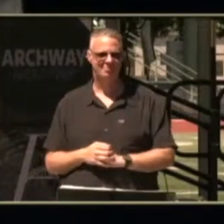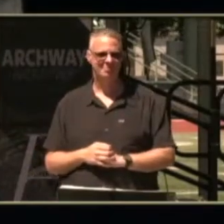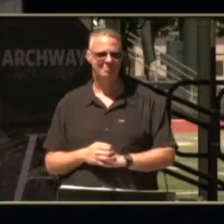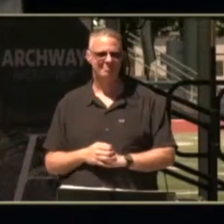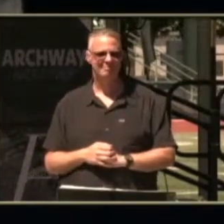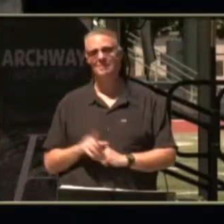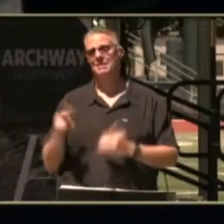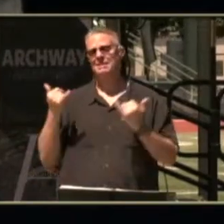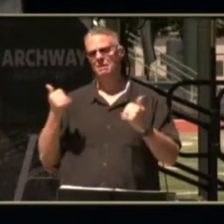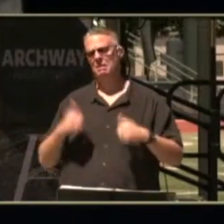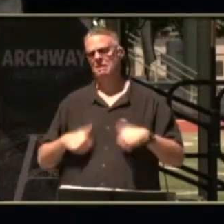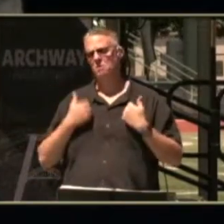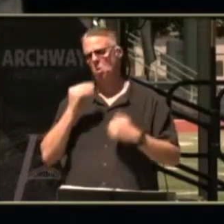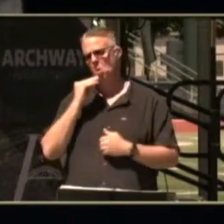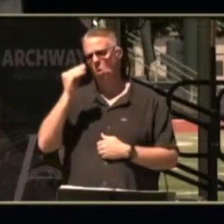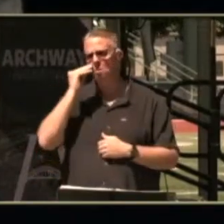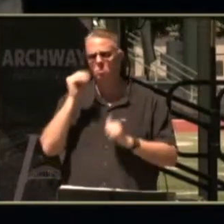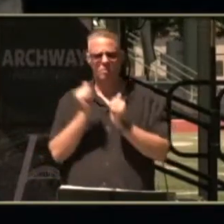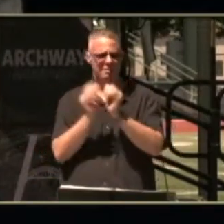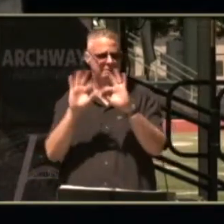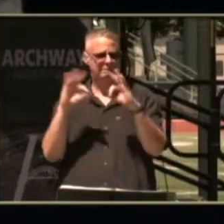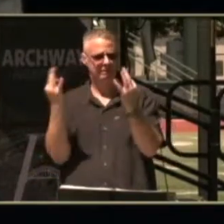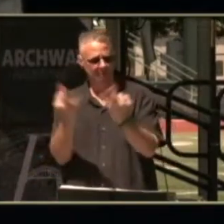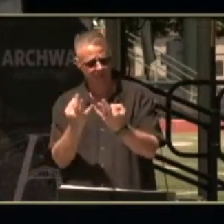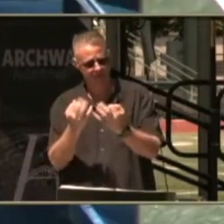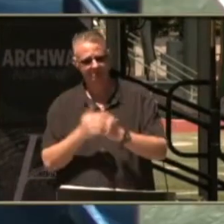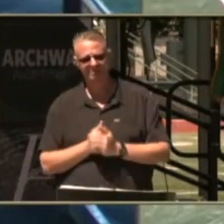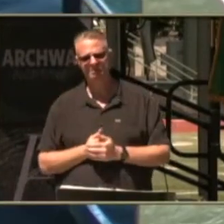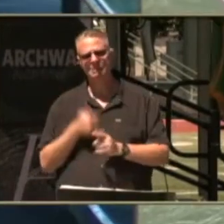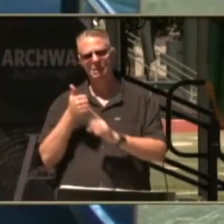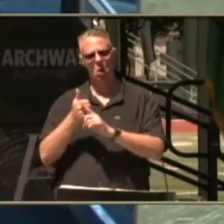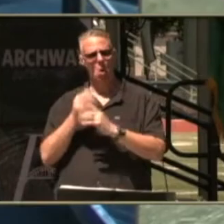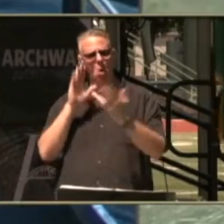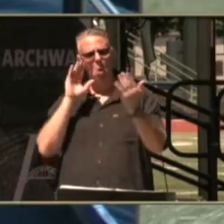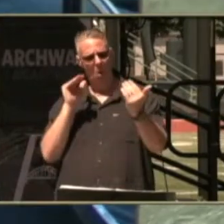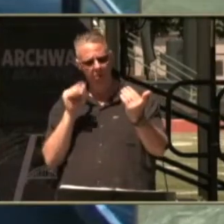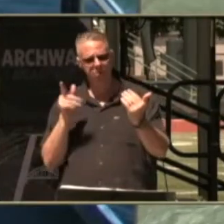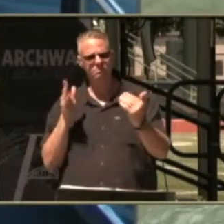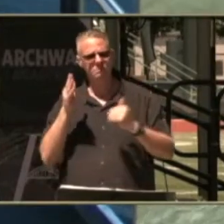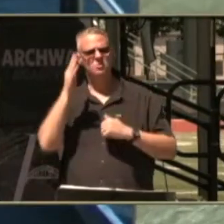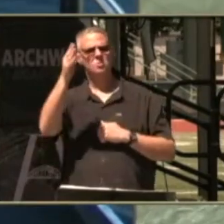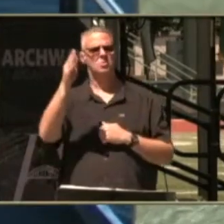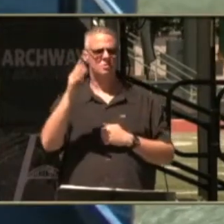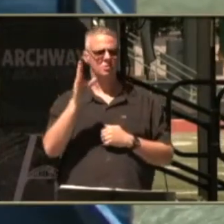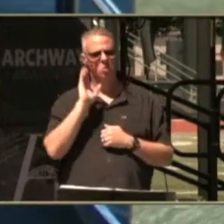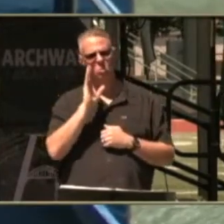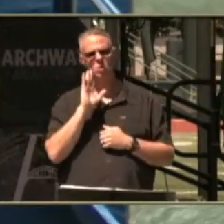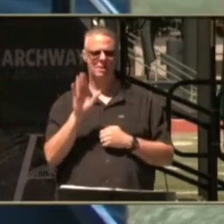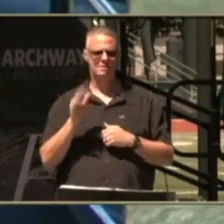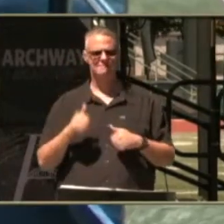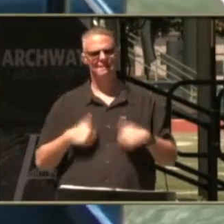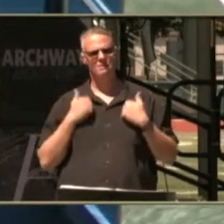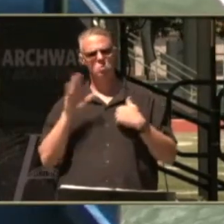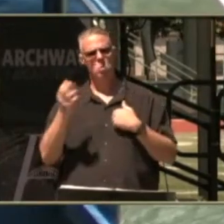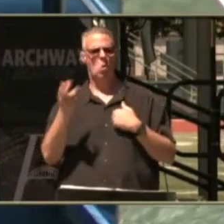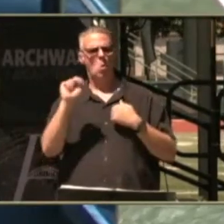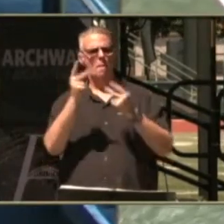he's currently living at home with his family but he does hope at some point to be able to have a place to live